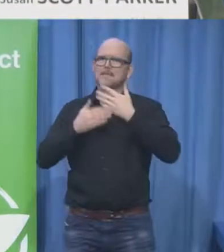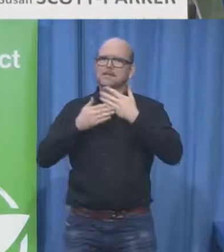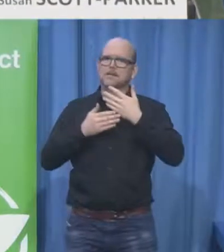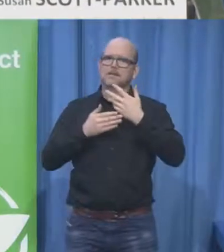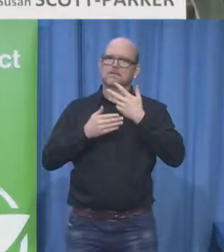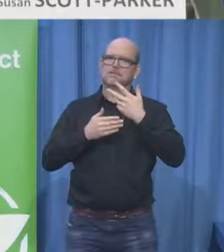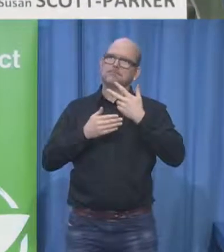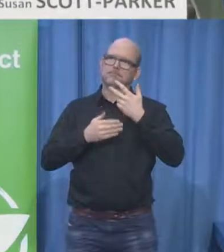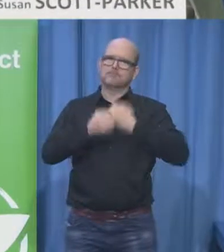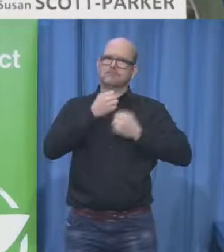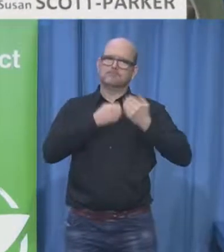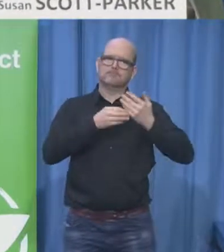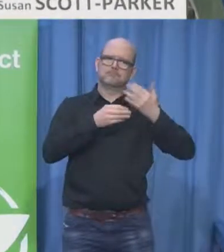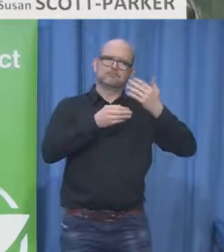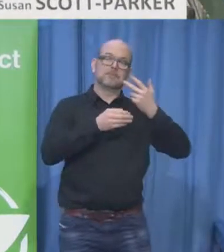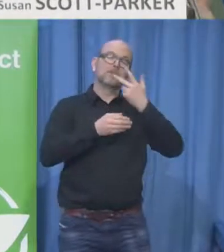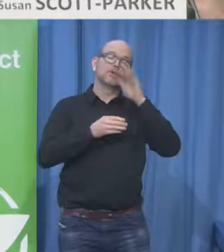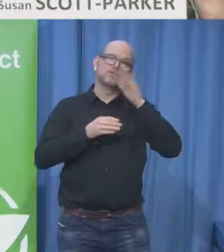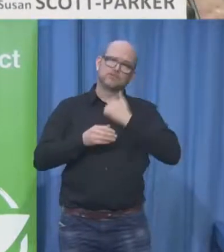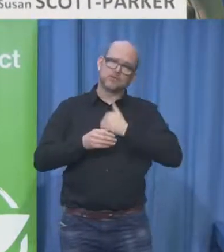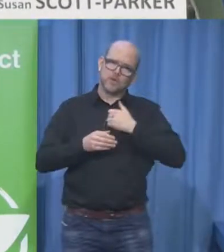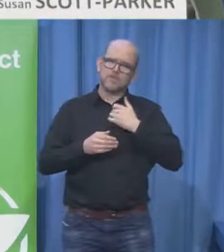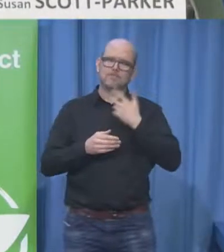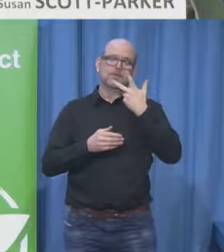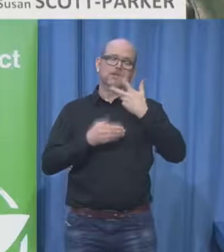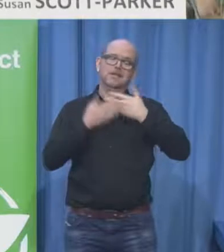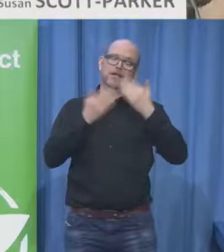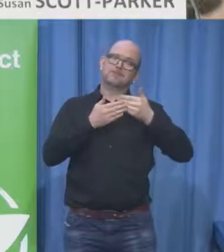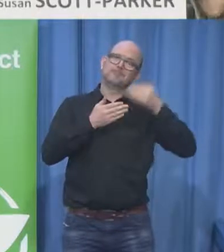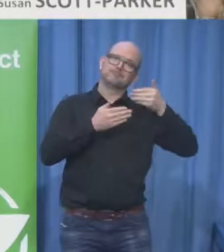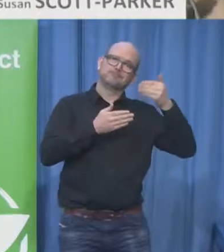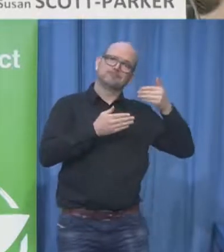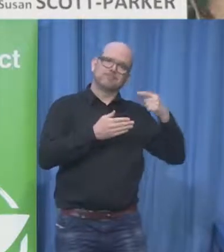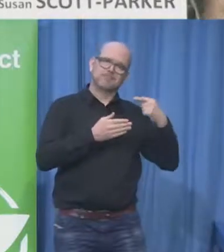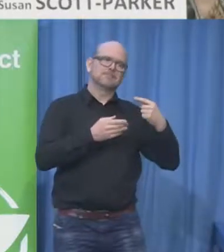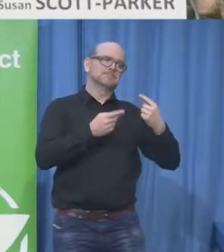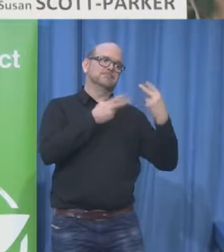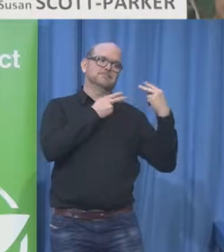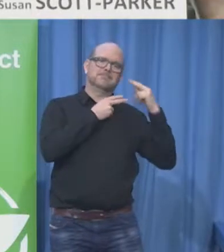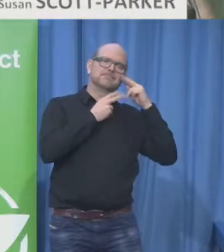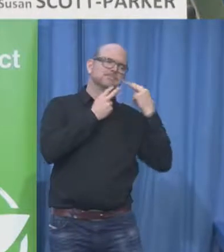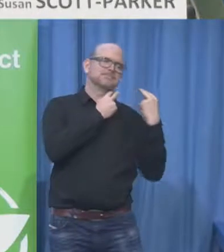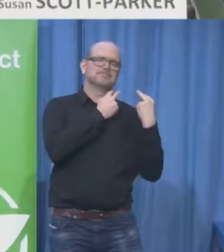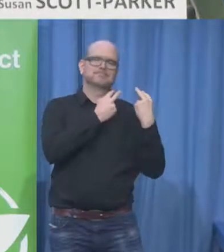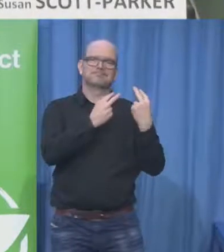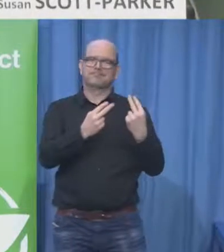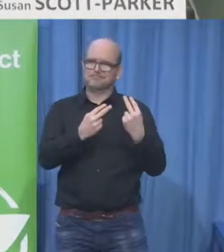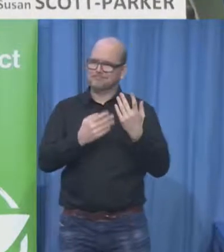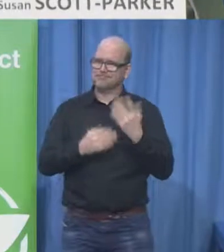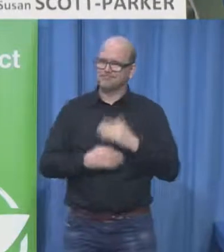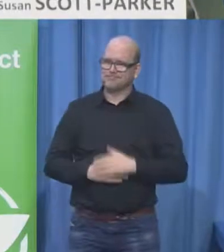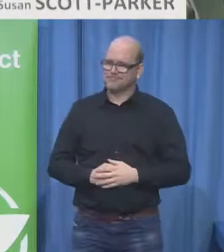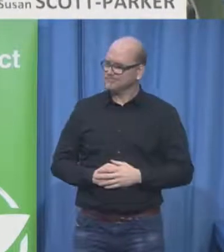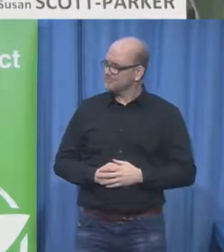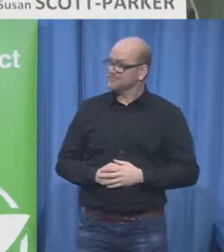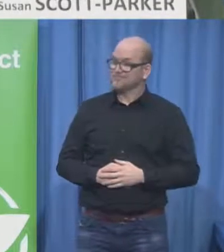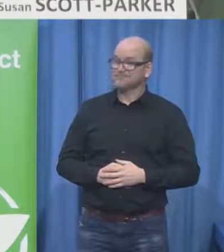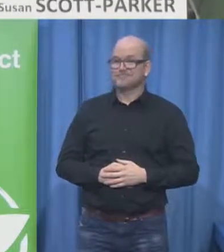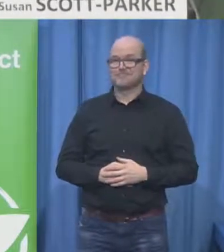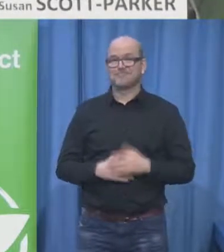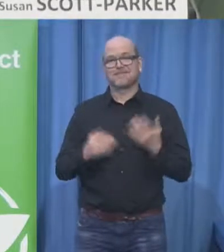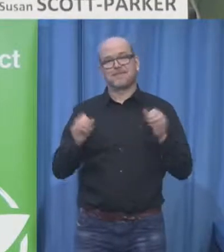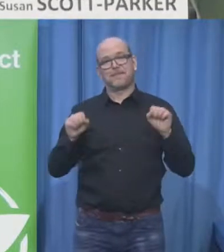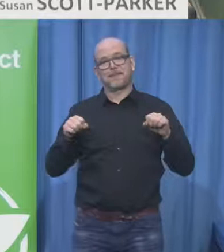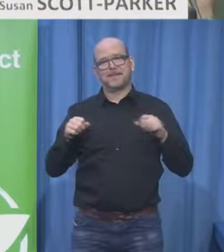talking about the need to challenge assumptions the power of challenging assumptions and as I look back on my